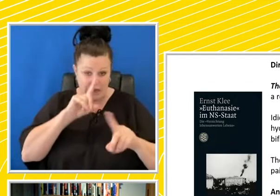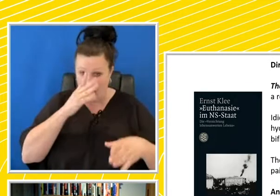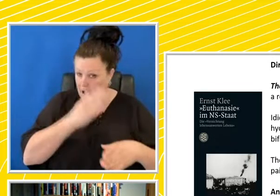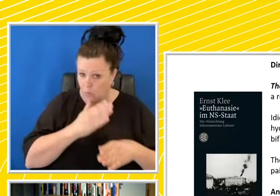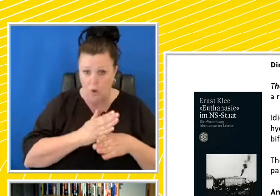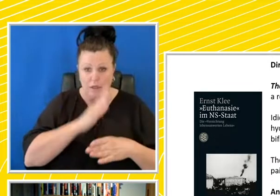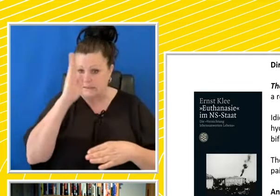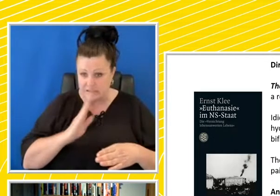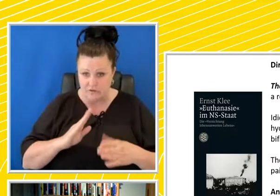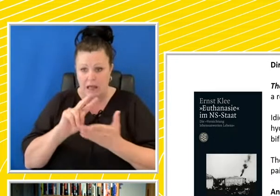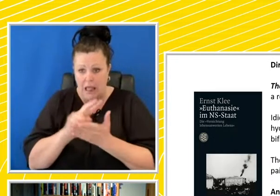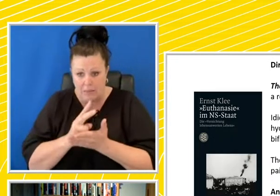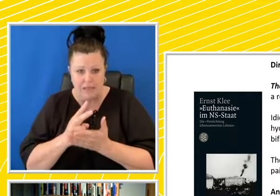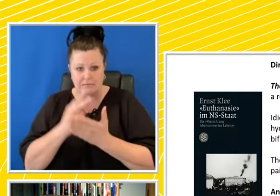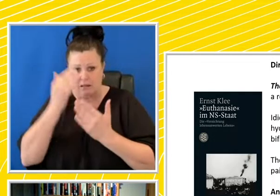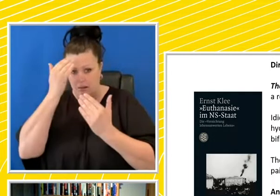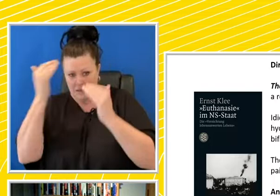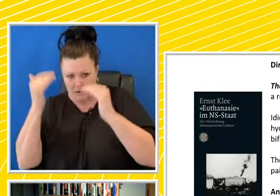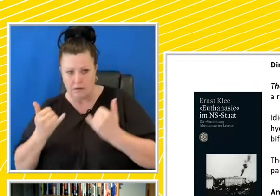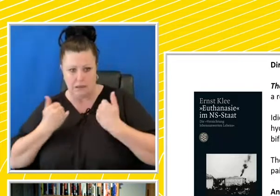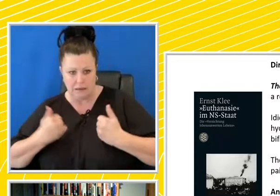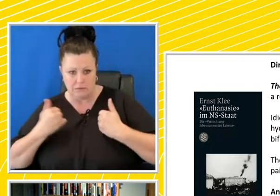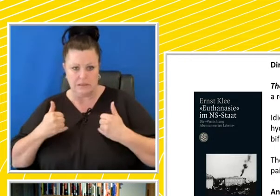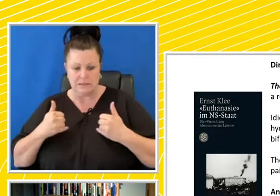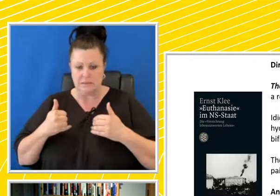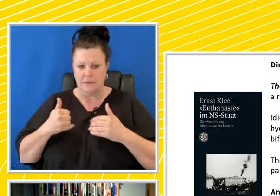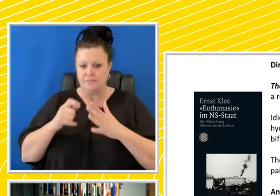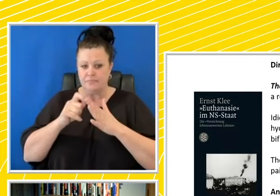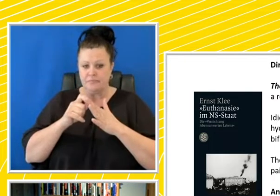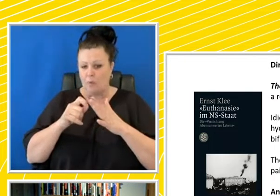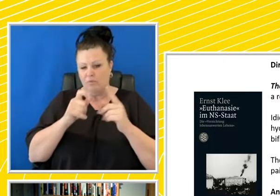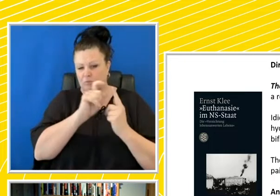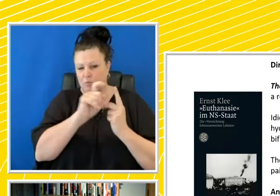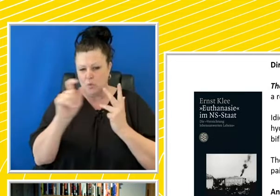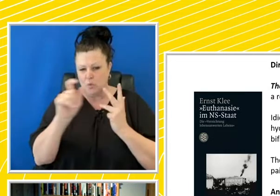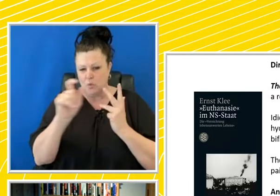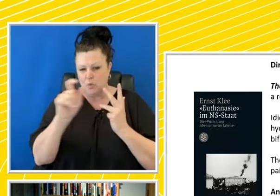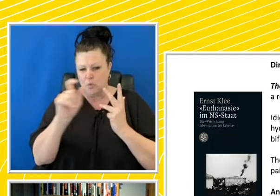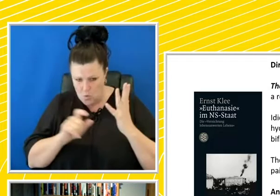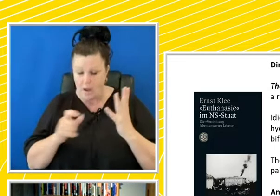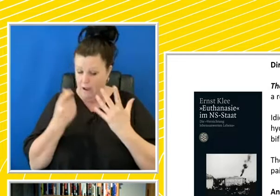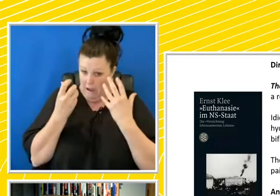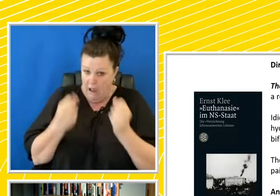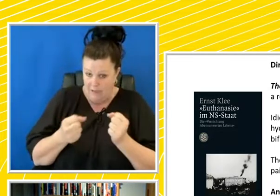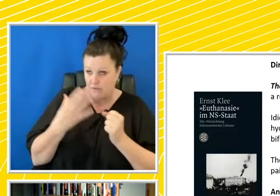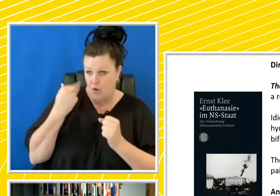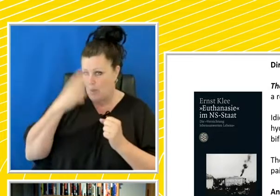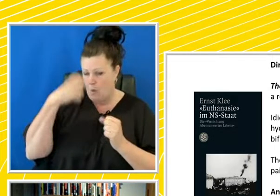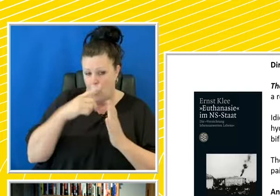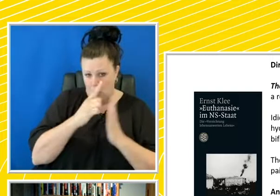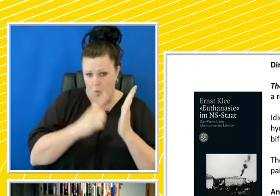epilepsy, senile illnesses, and all of those terms that were used in the original legislation that we saw earlier.